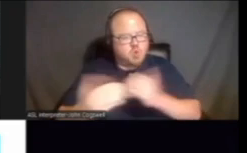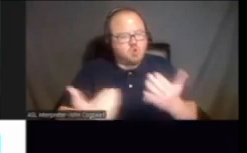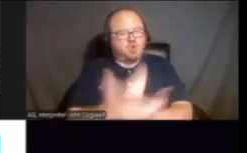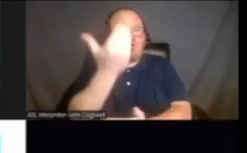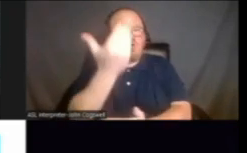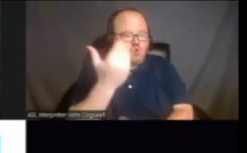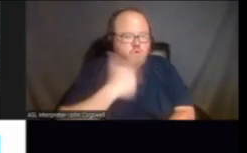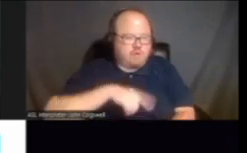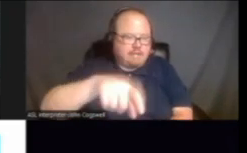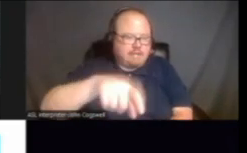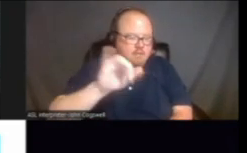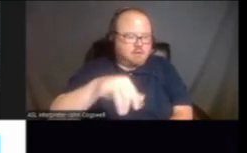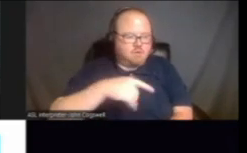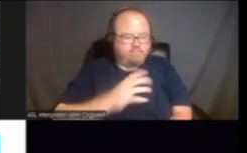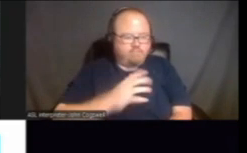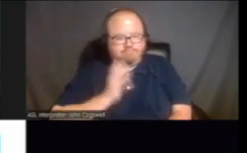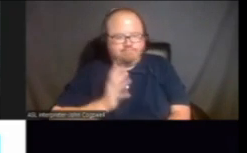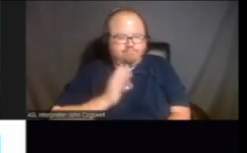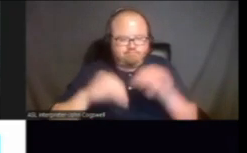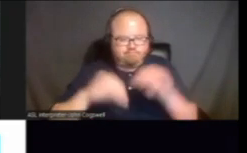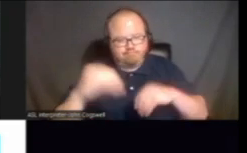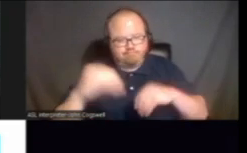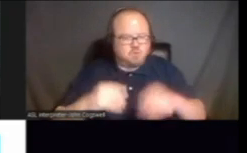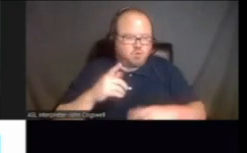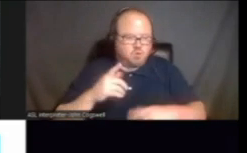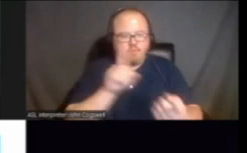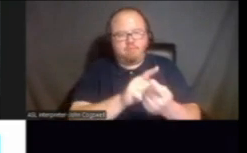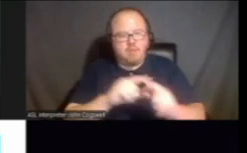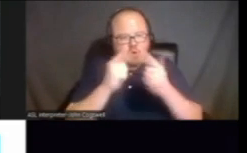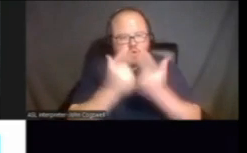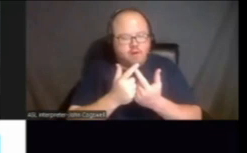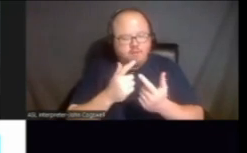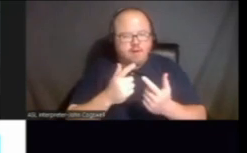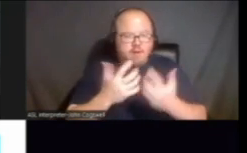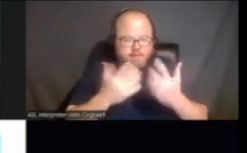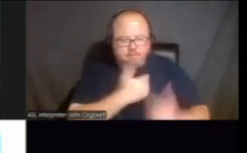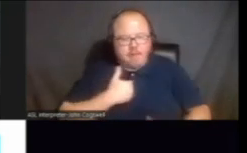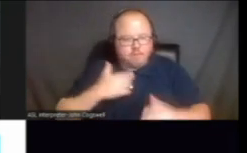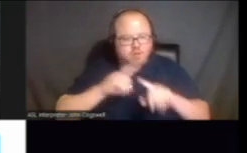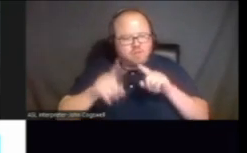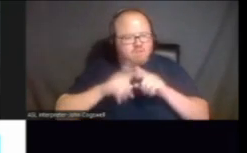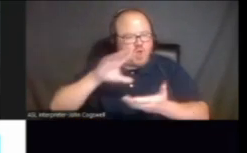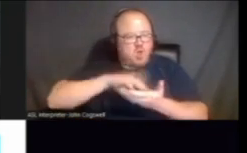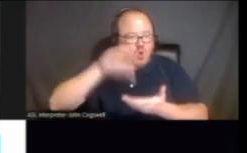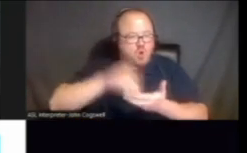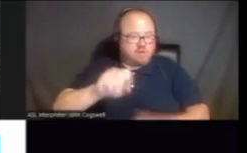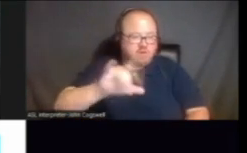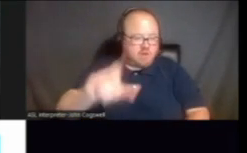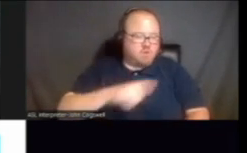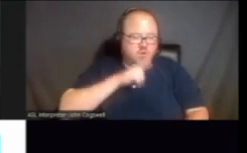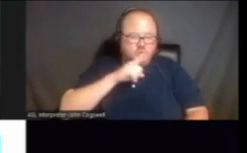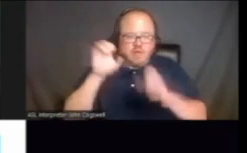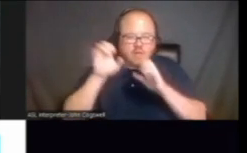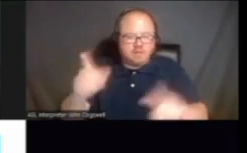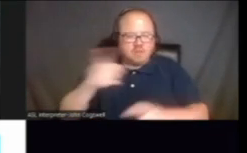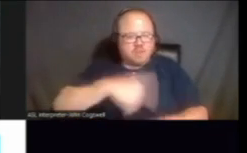that we need. We customize our trainings to meet group members, different learning styles, and we really take pride in ourselves in educating our peers